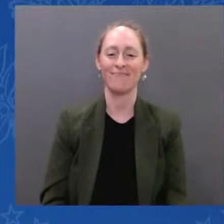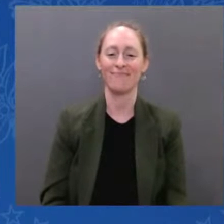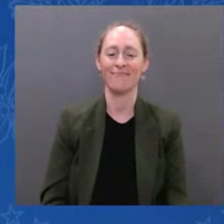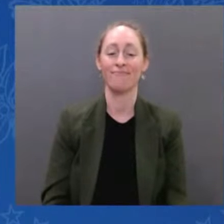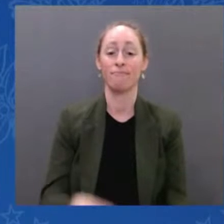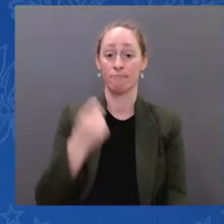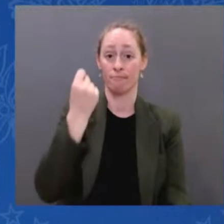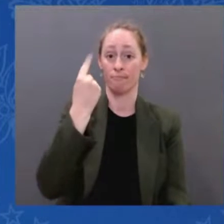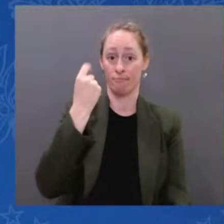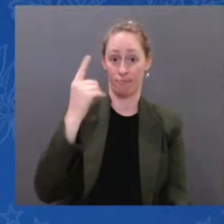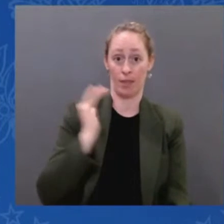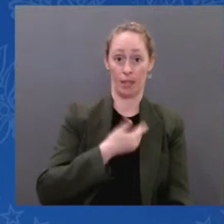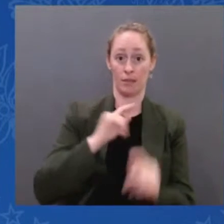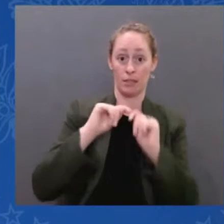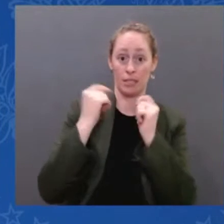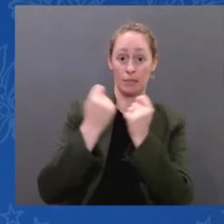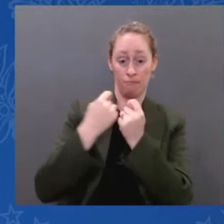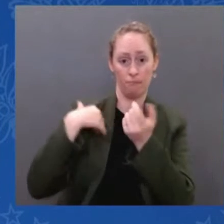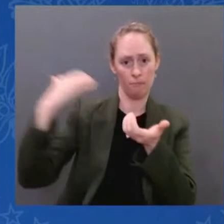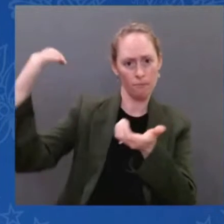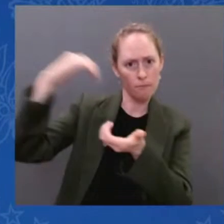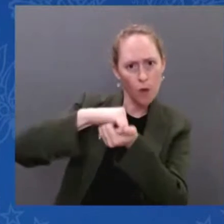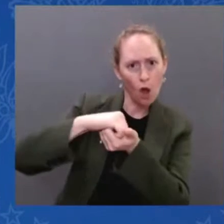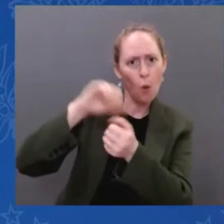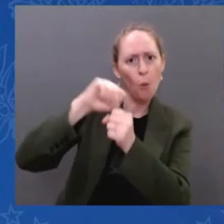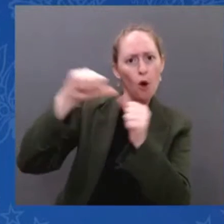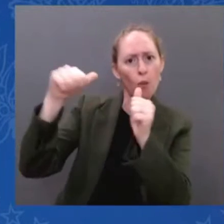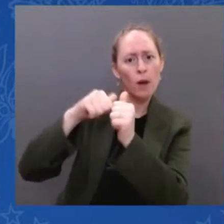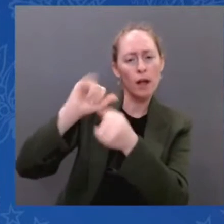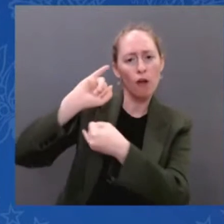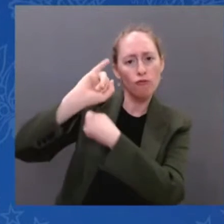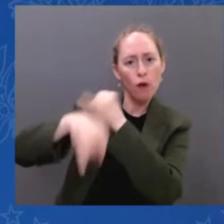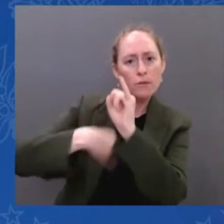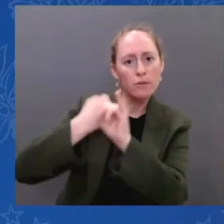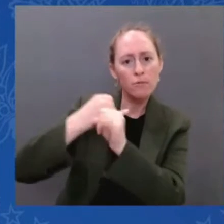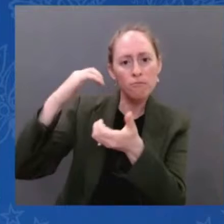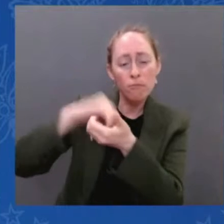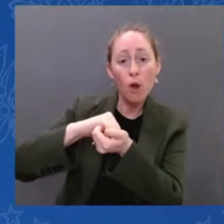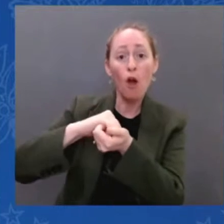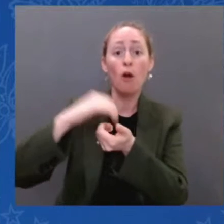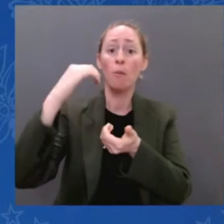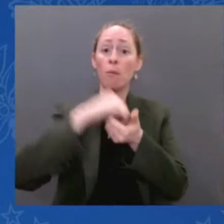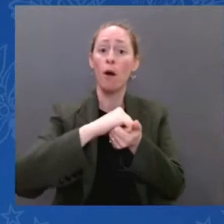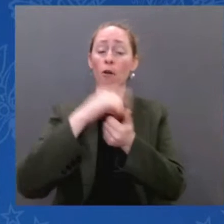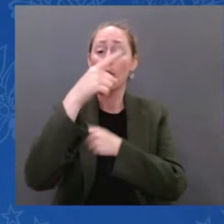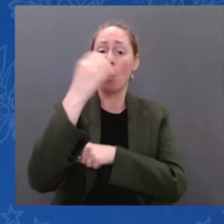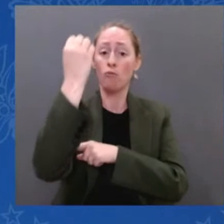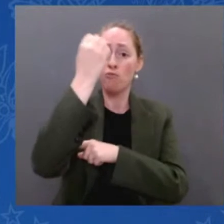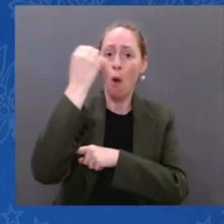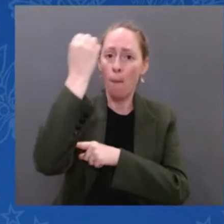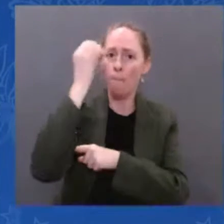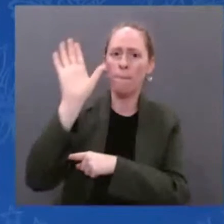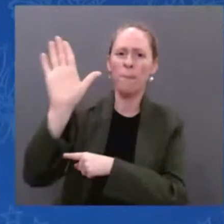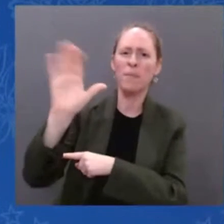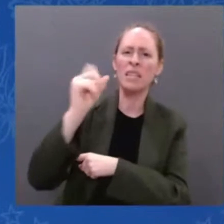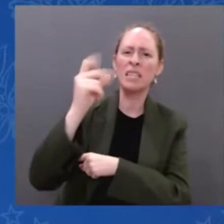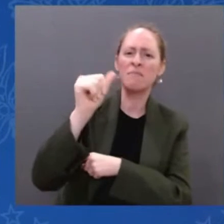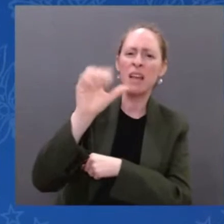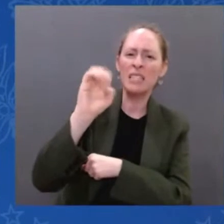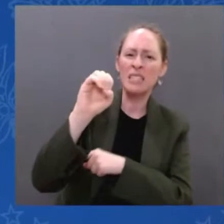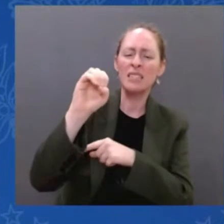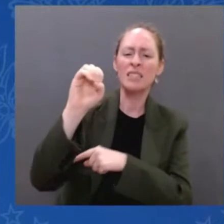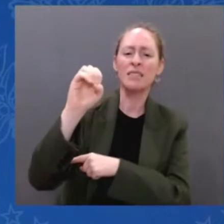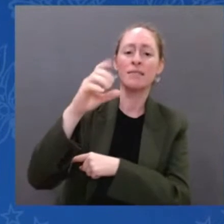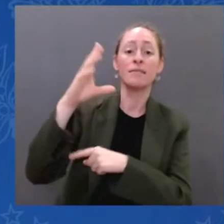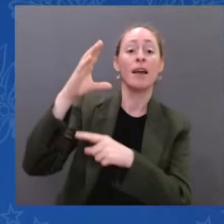and the Canadian Space Agency. So this is an international endeavor. The is